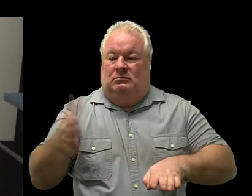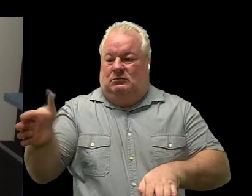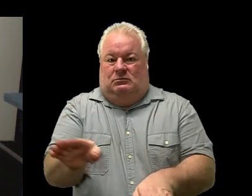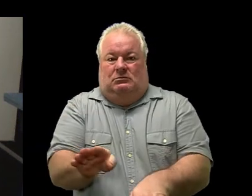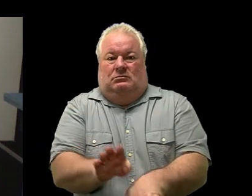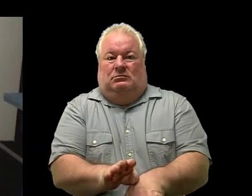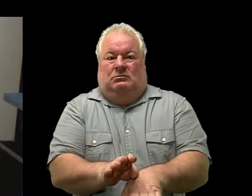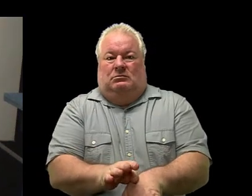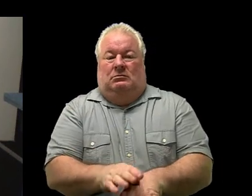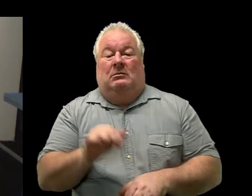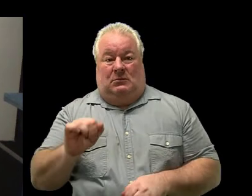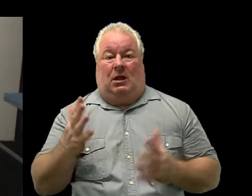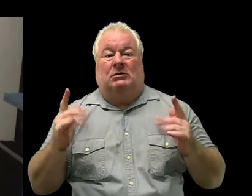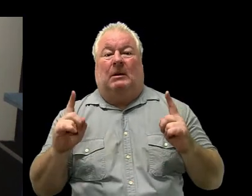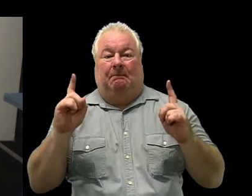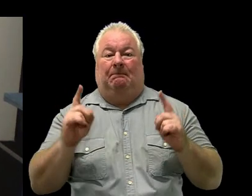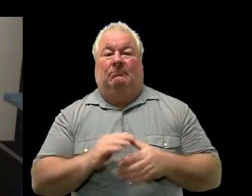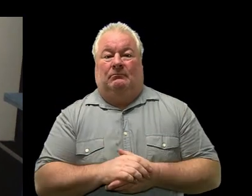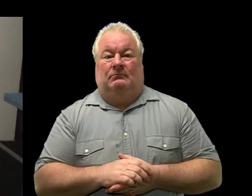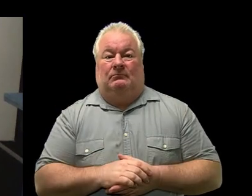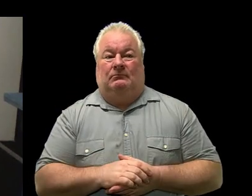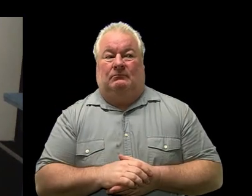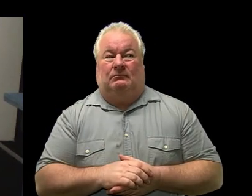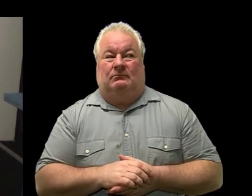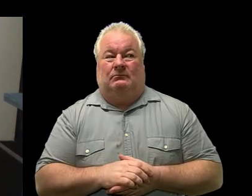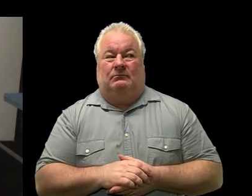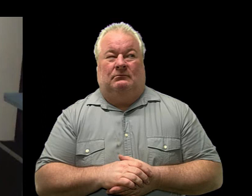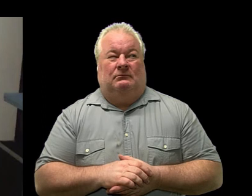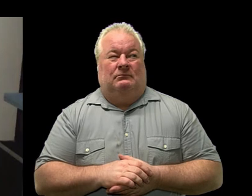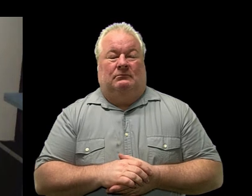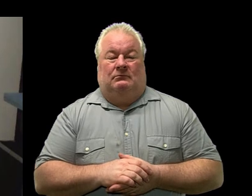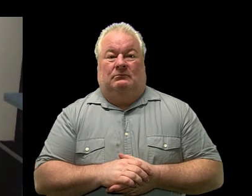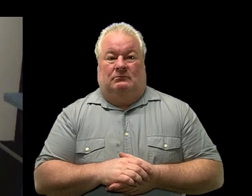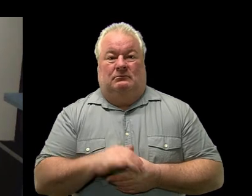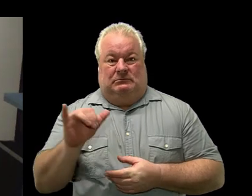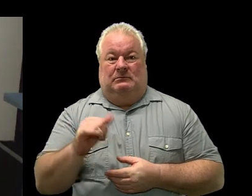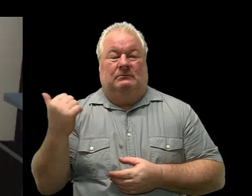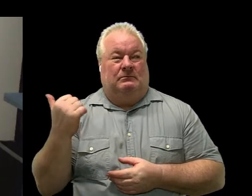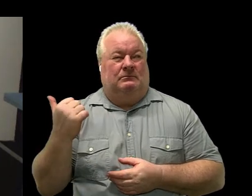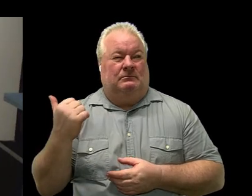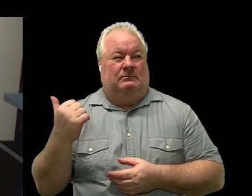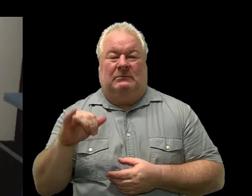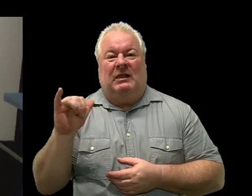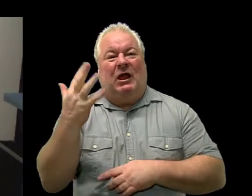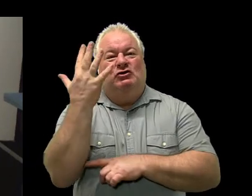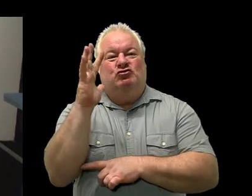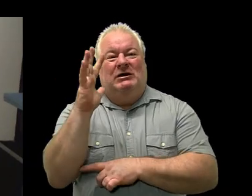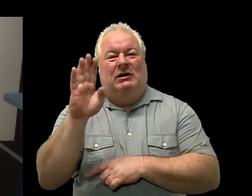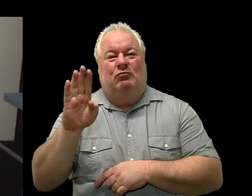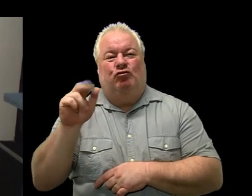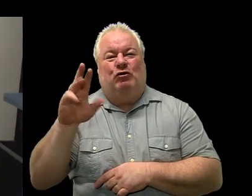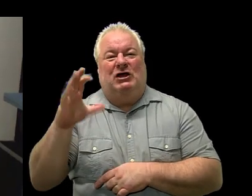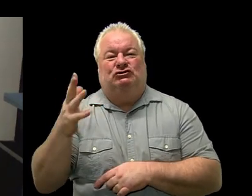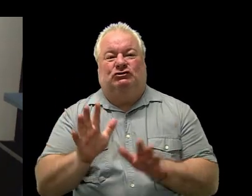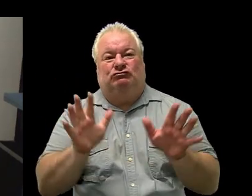you can take the arms up you can take the arms as you've been the elbow so just imagine the arms as branches of a tree